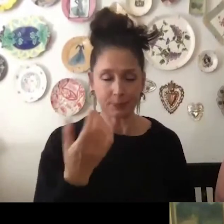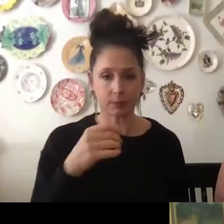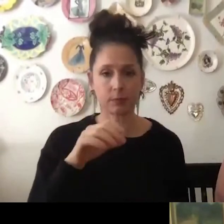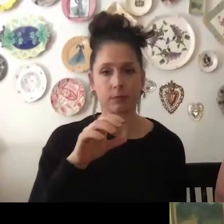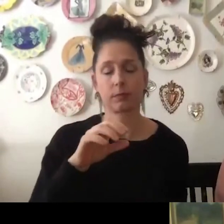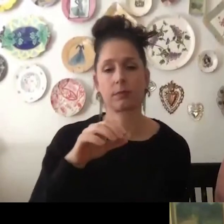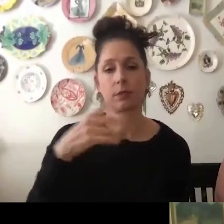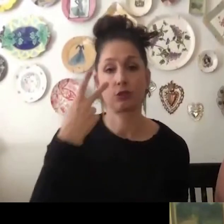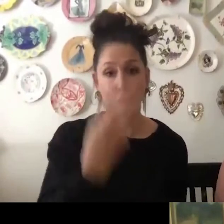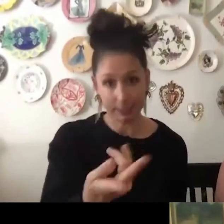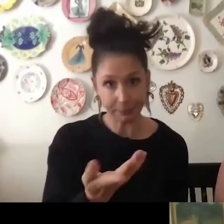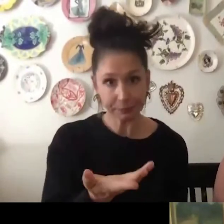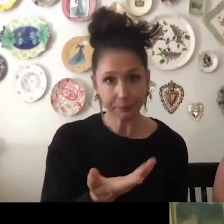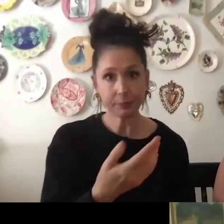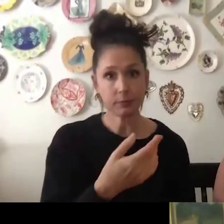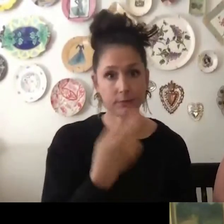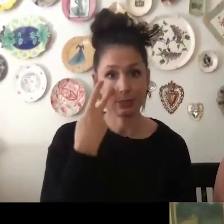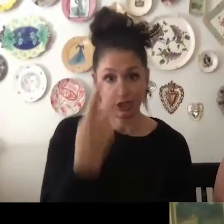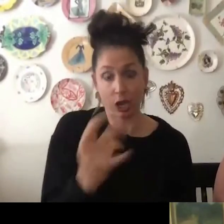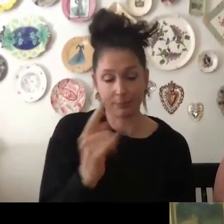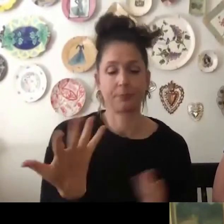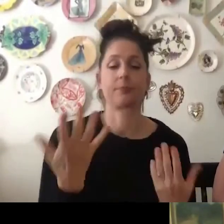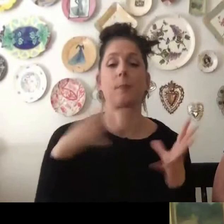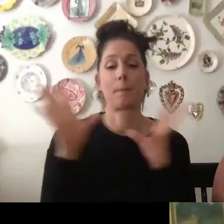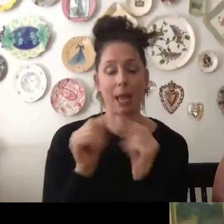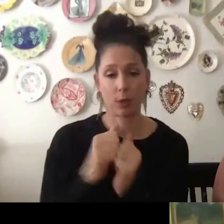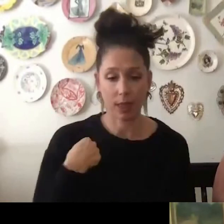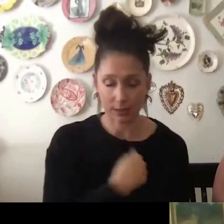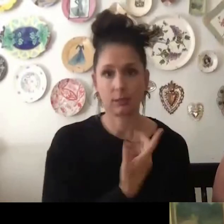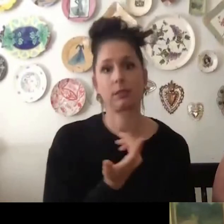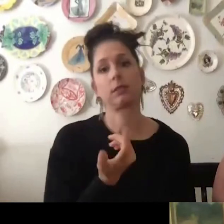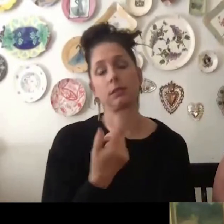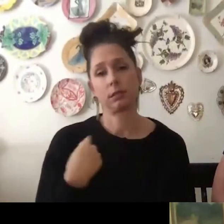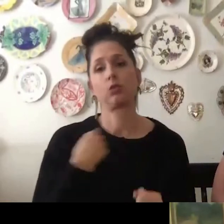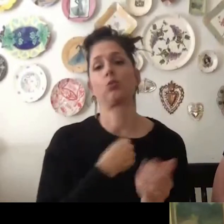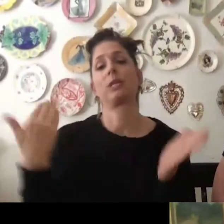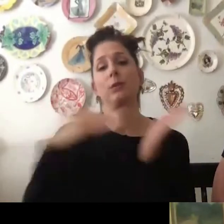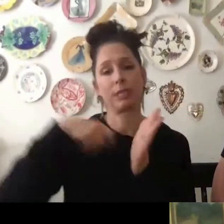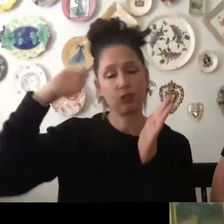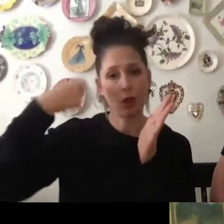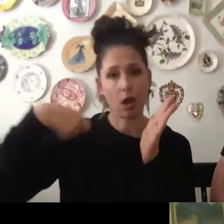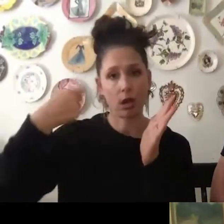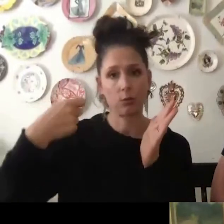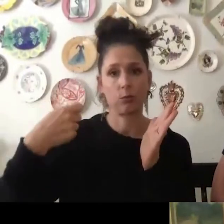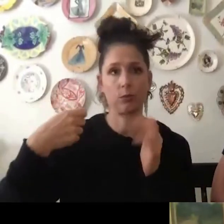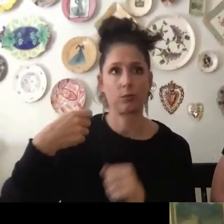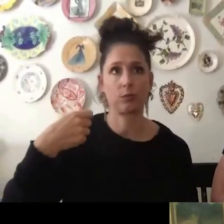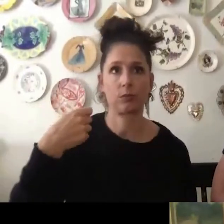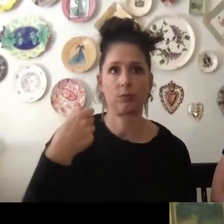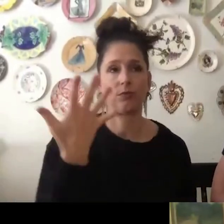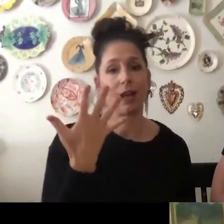production company saw it on YouTube and met with us. And we